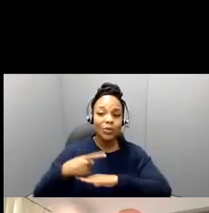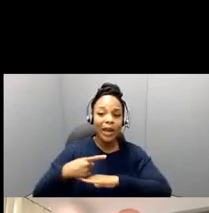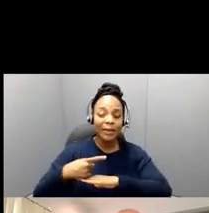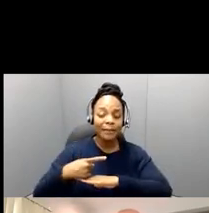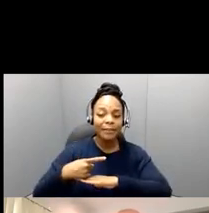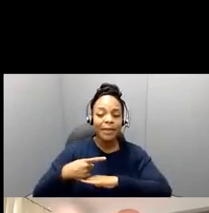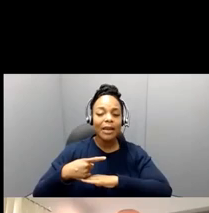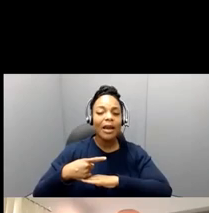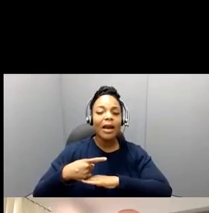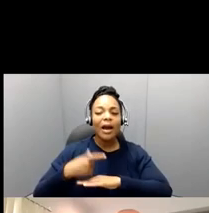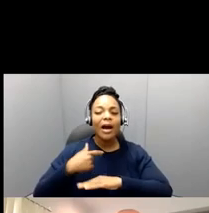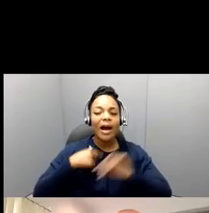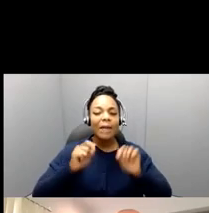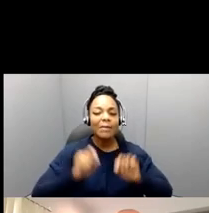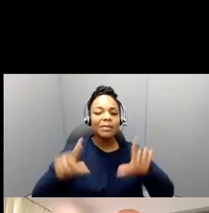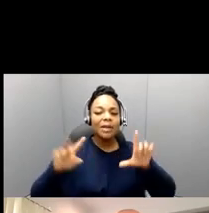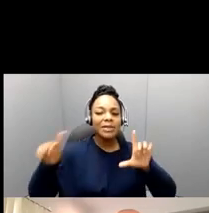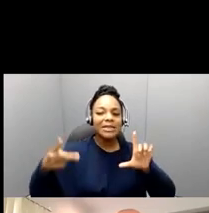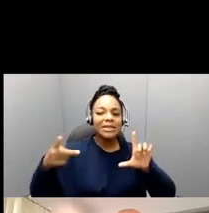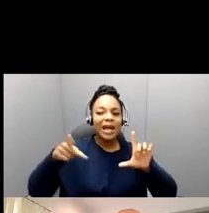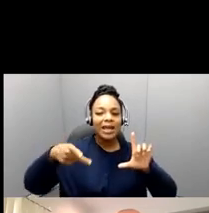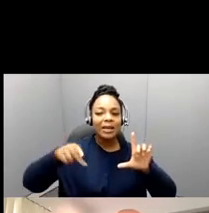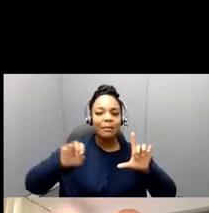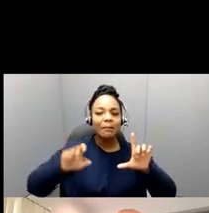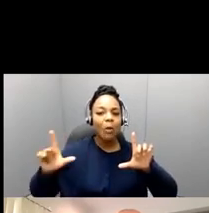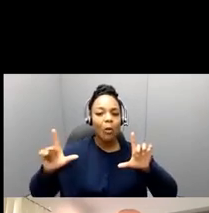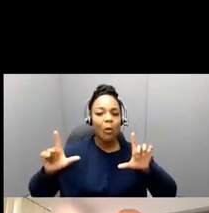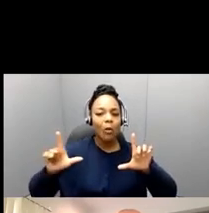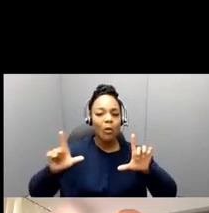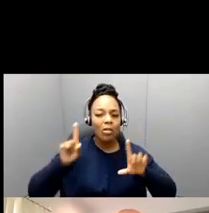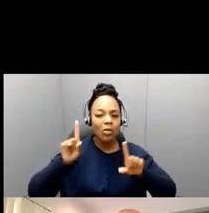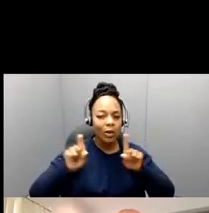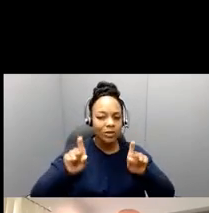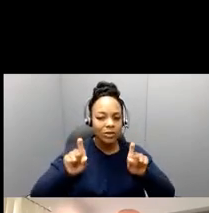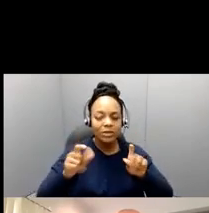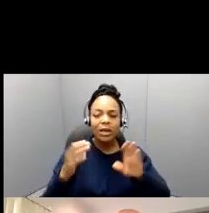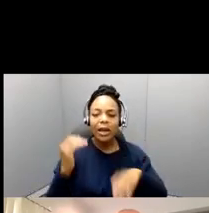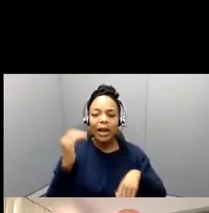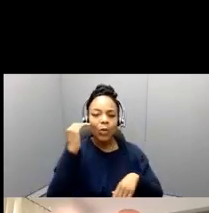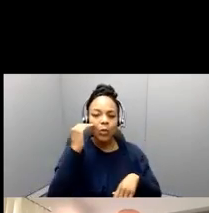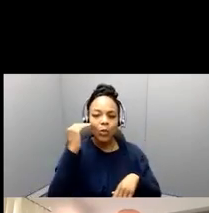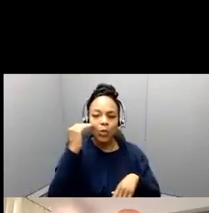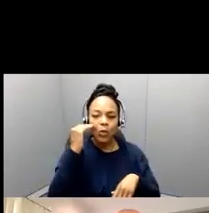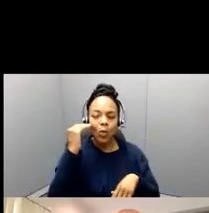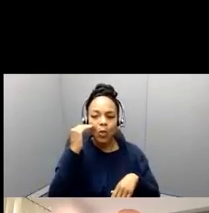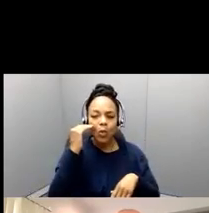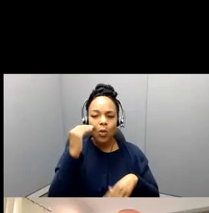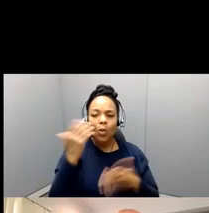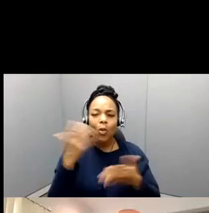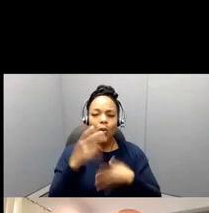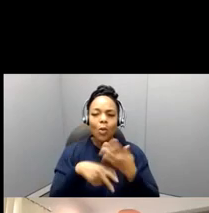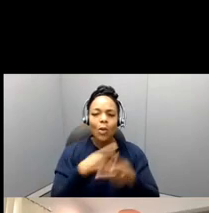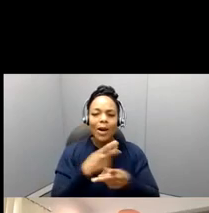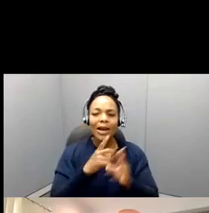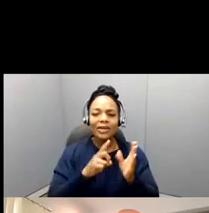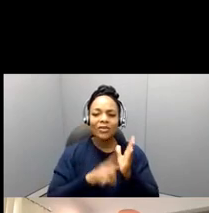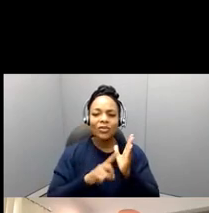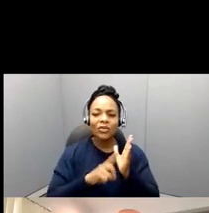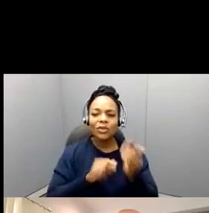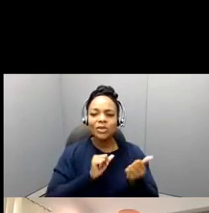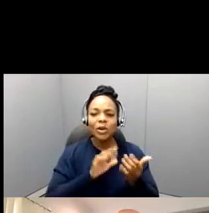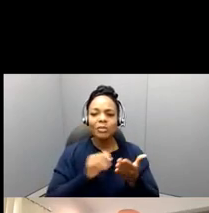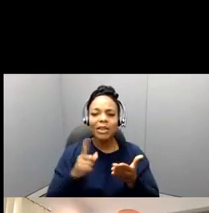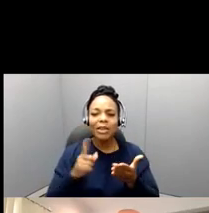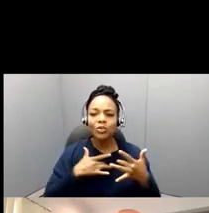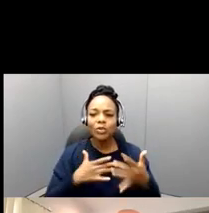question where I want to get an idea of what research methods that you are using in your current